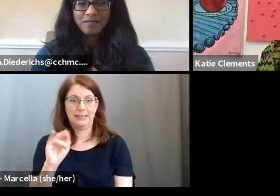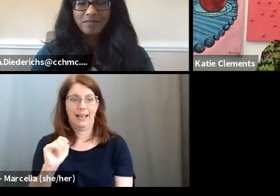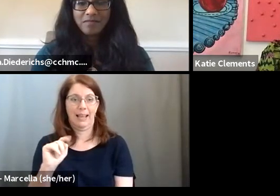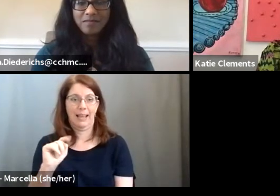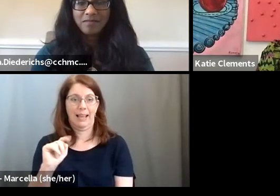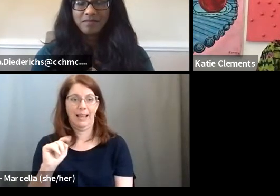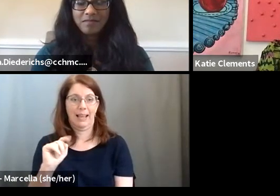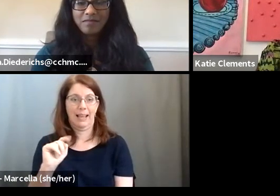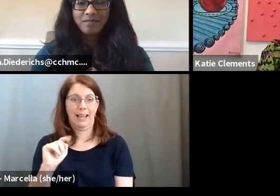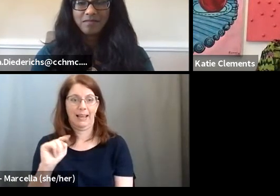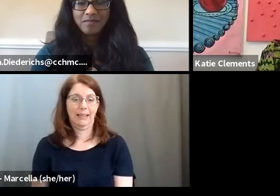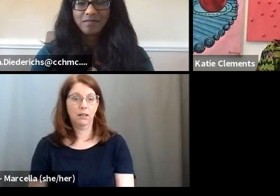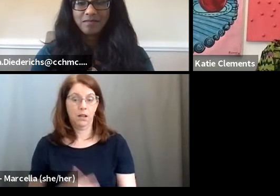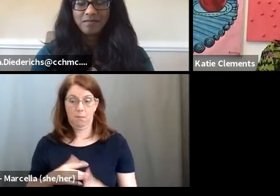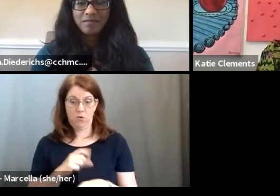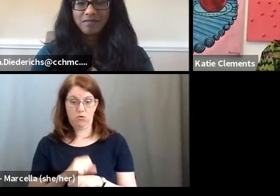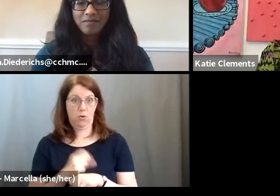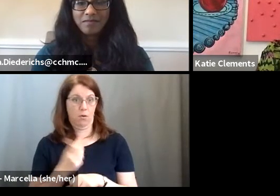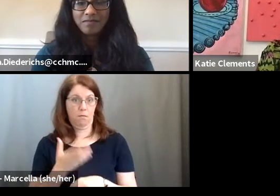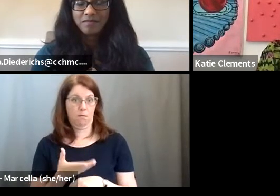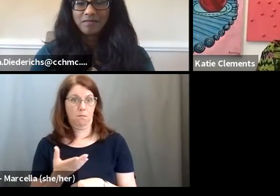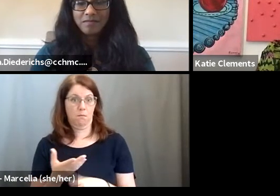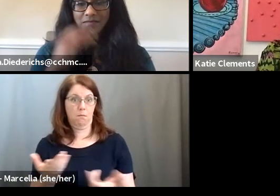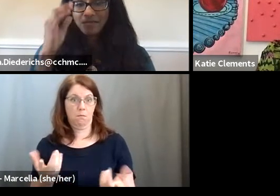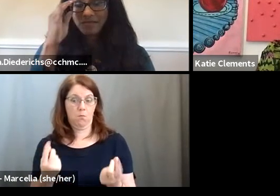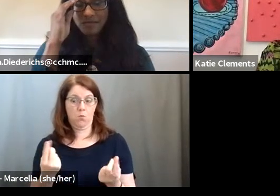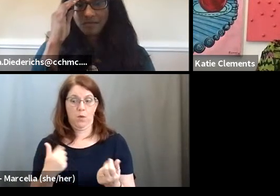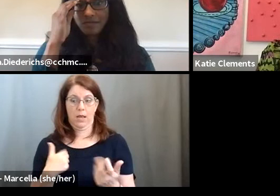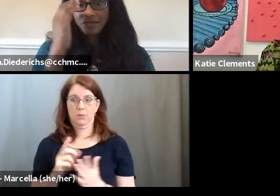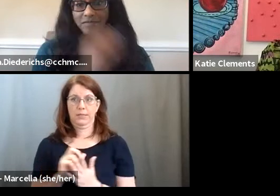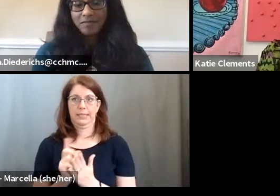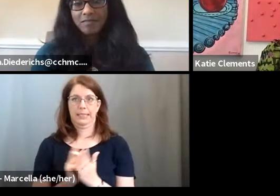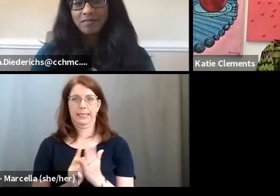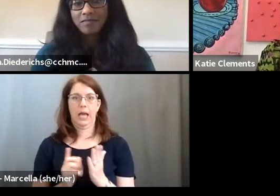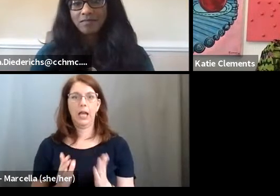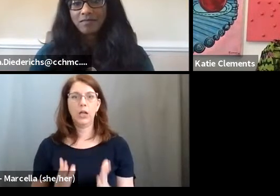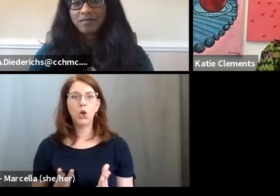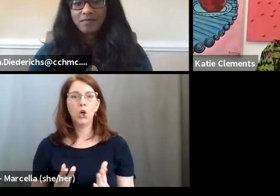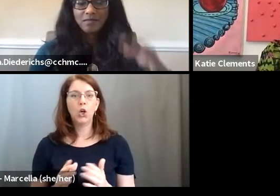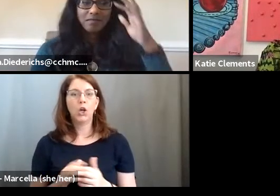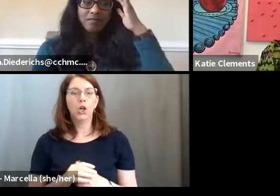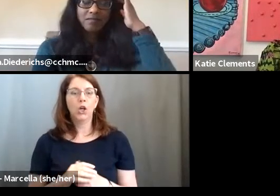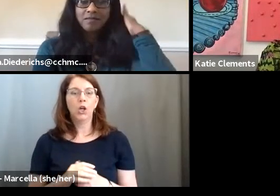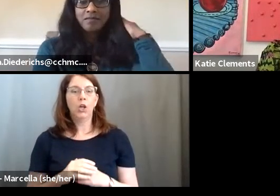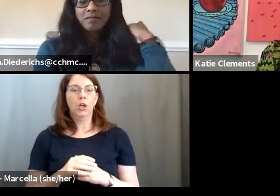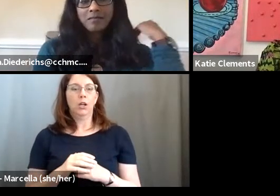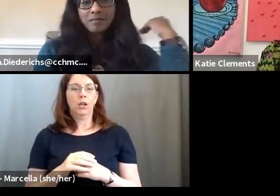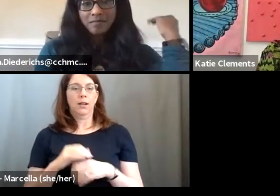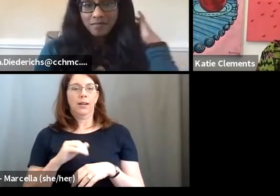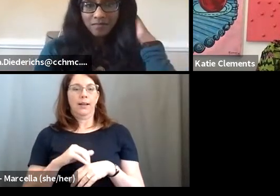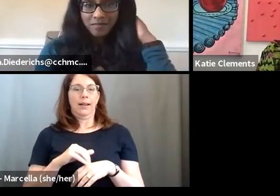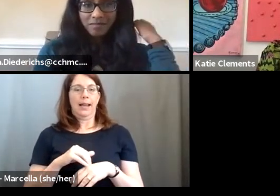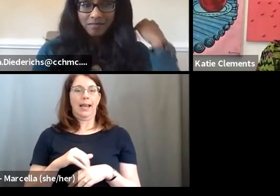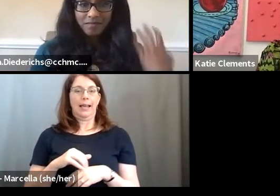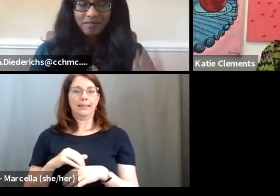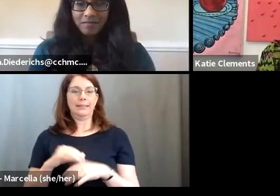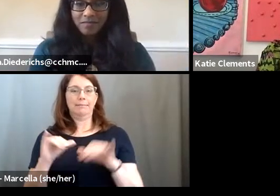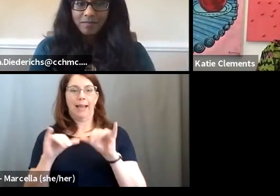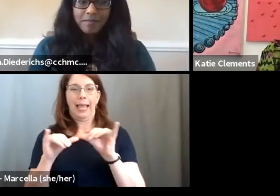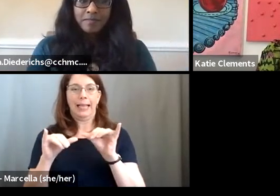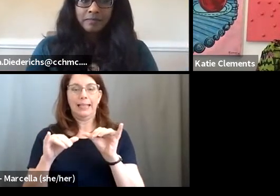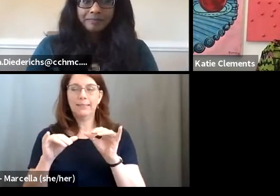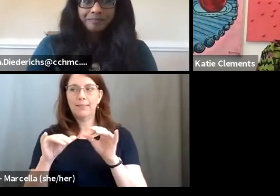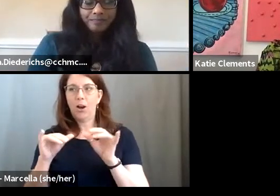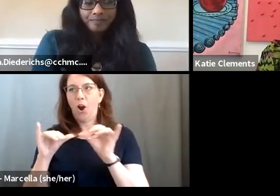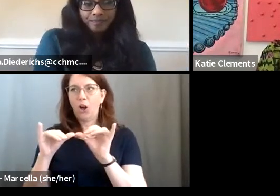And my first job was, I was a designer at Swanky Hayden Connell Architects in New